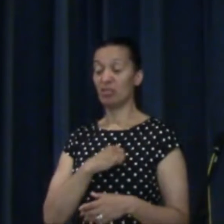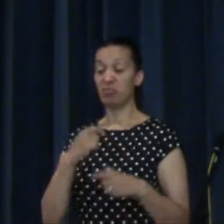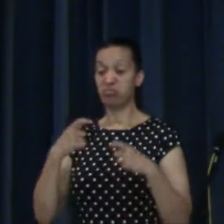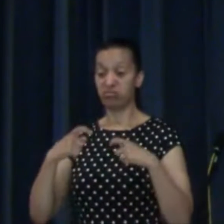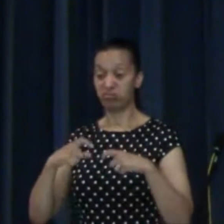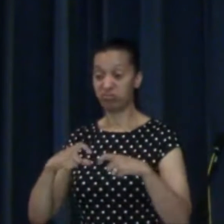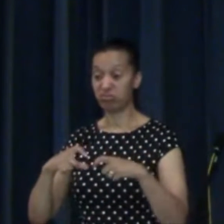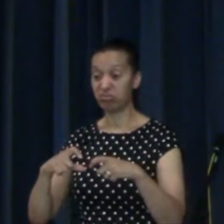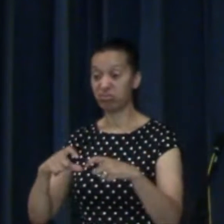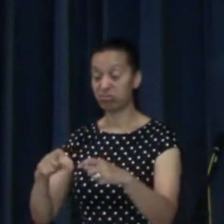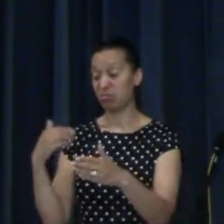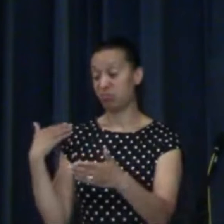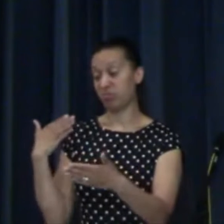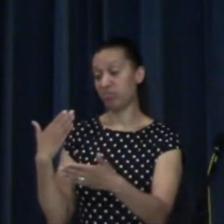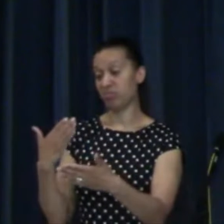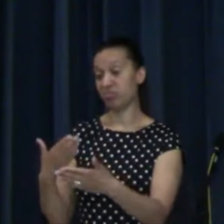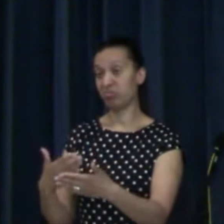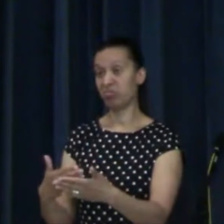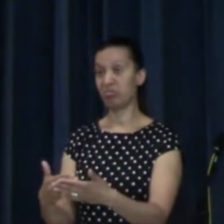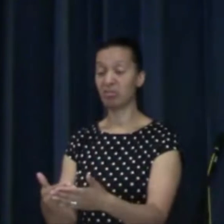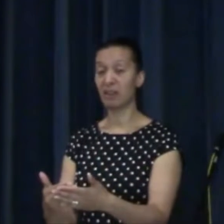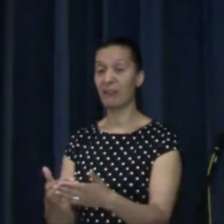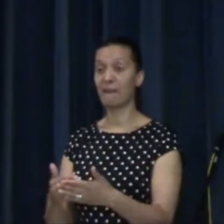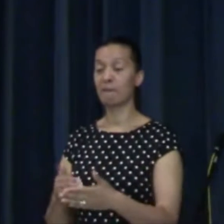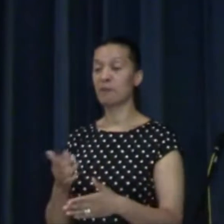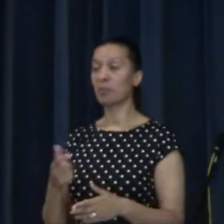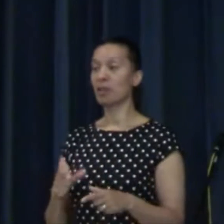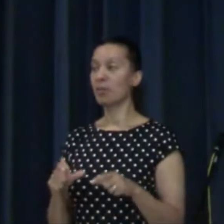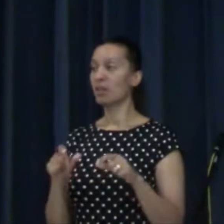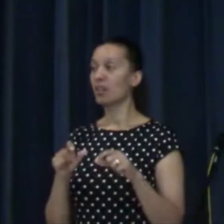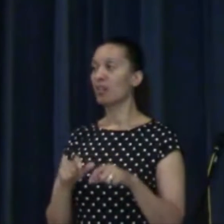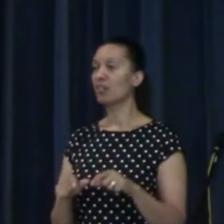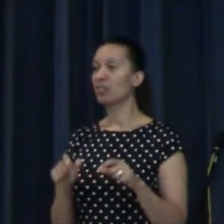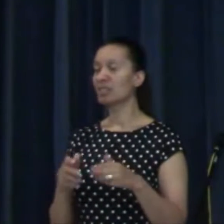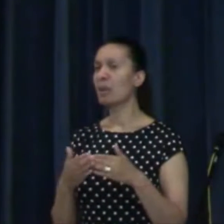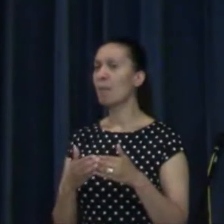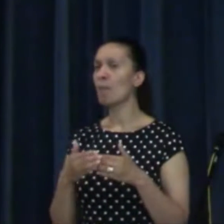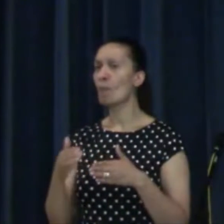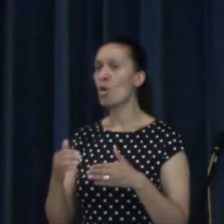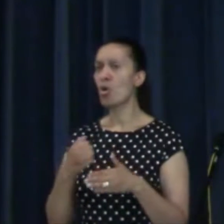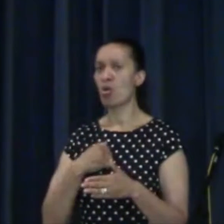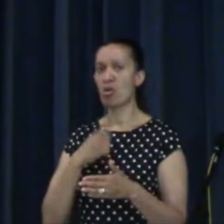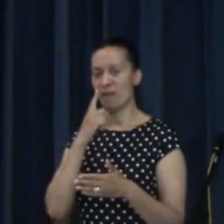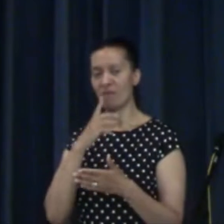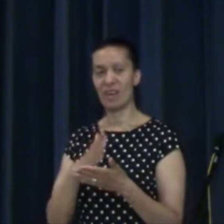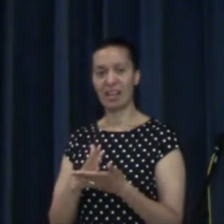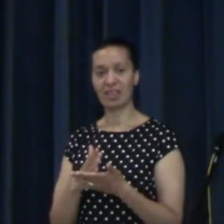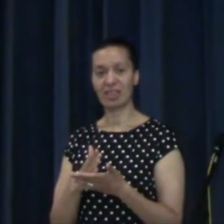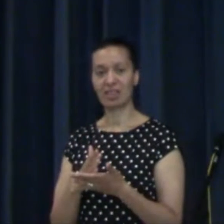You're a follower of Jesus and you're sitting here perhaps wondering, is there more to my faith than this?